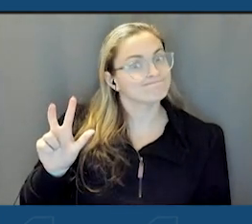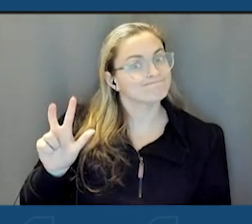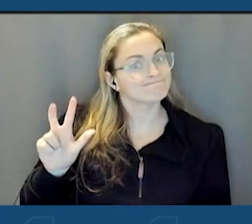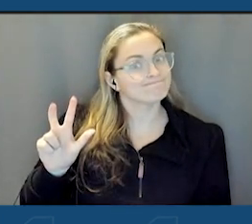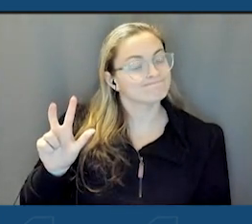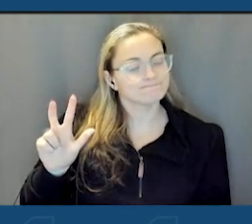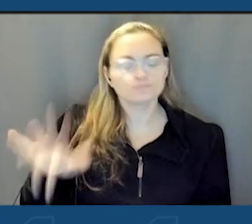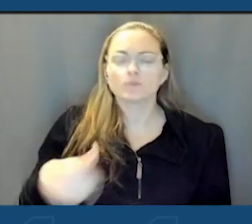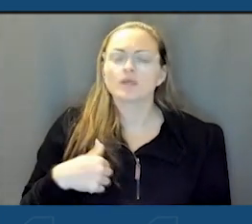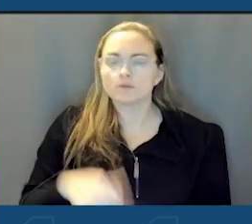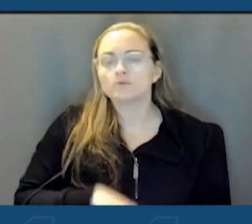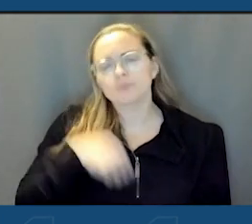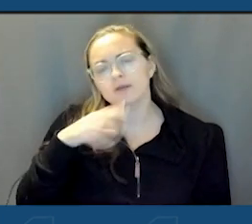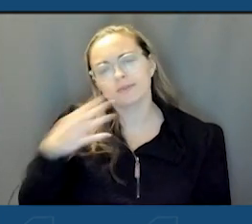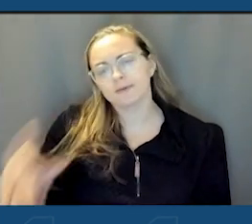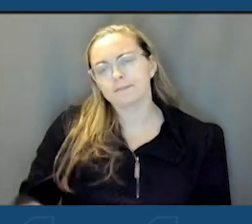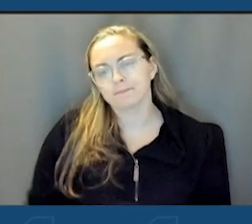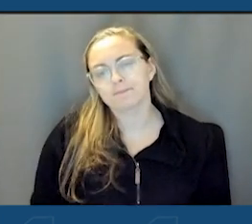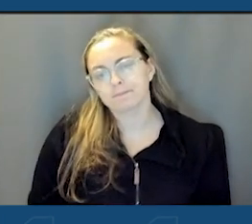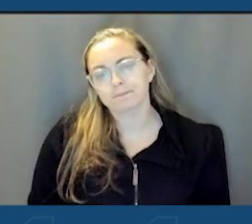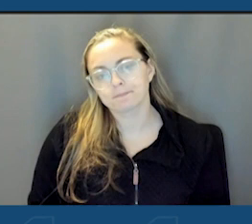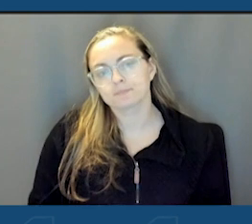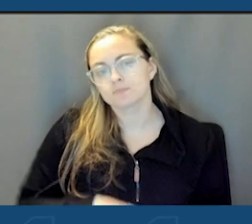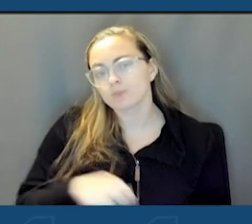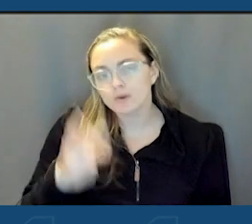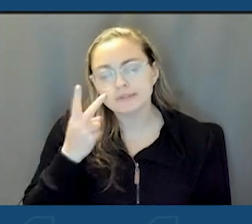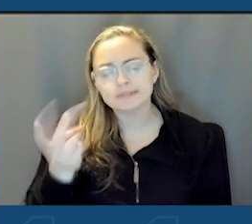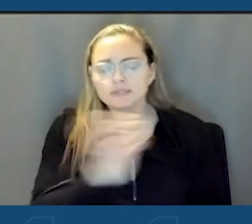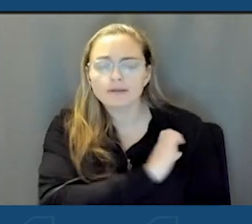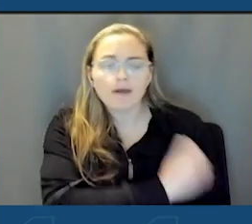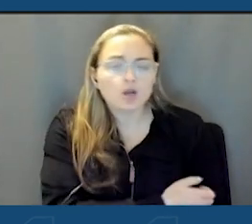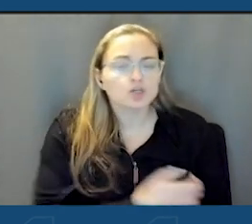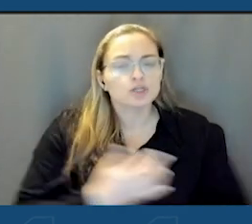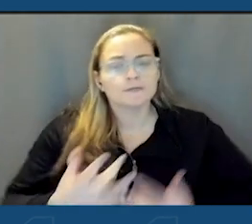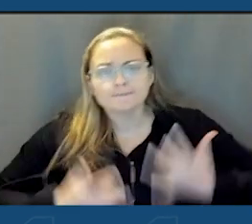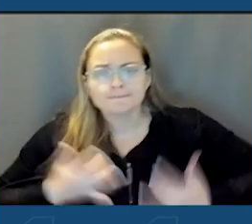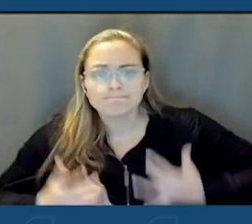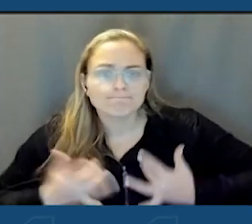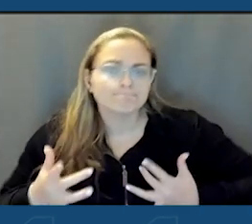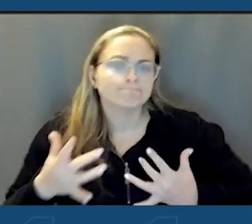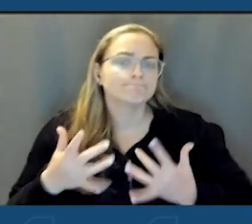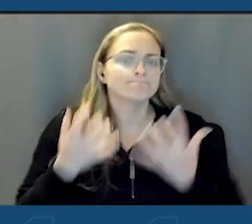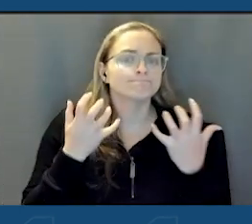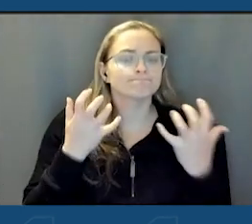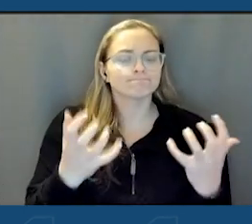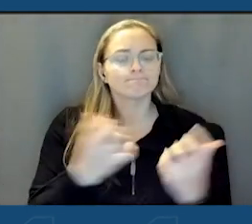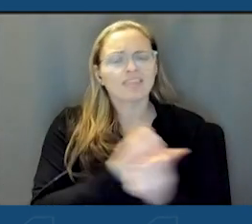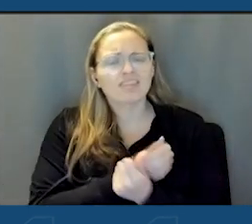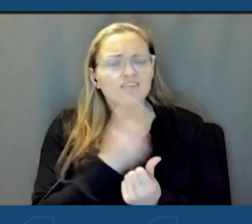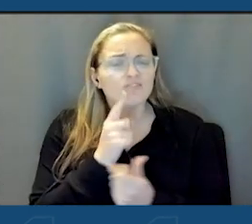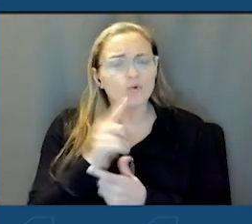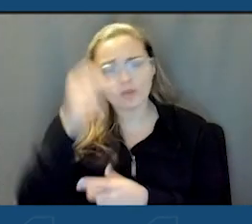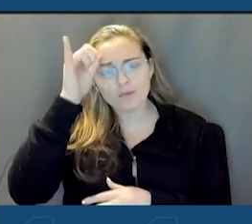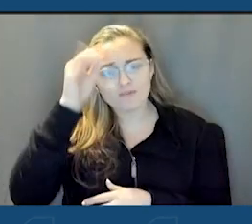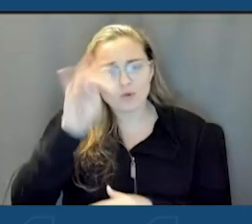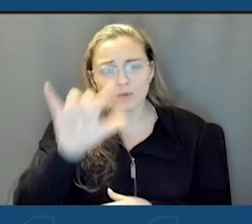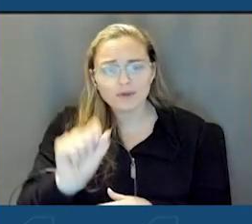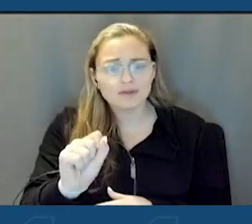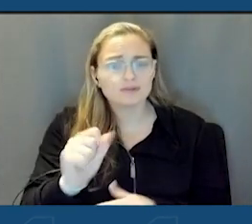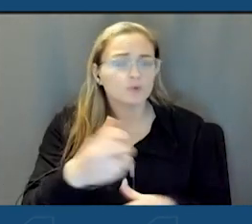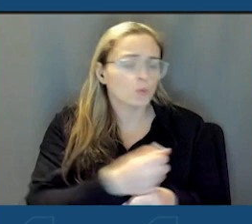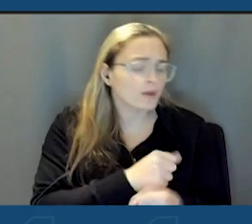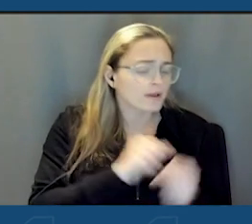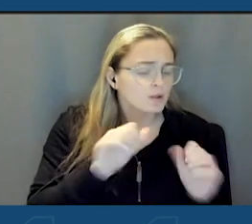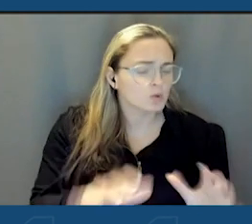And I was proud to be there. I was proud to see the energy in that stadium. The love of the Buffalo Bills. Win or lose, they are beloved